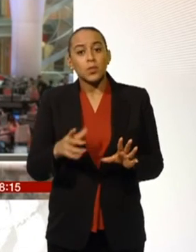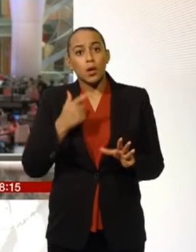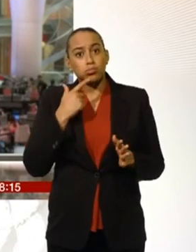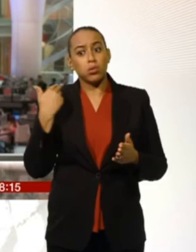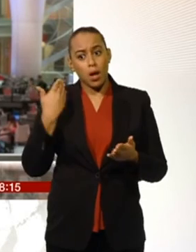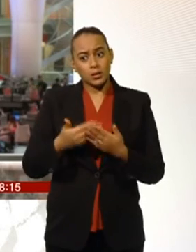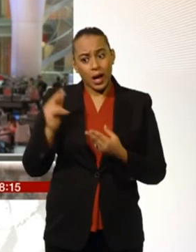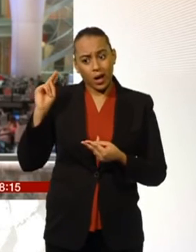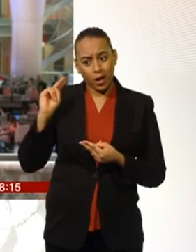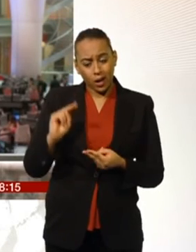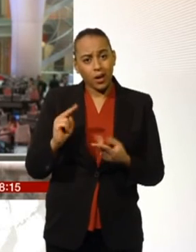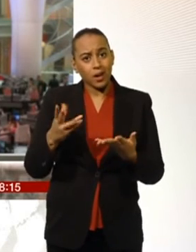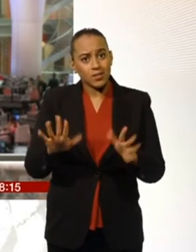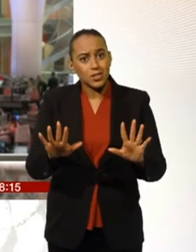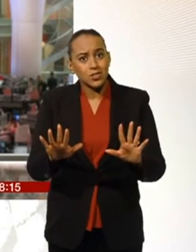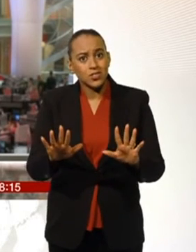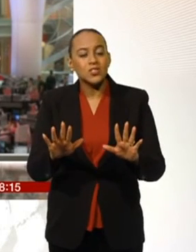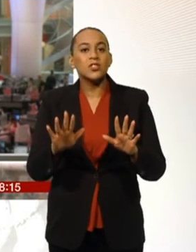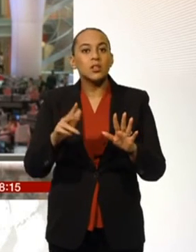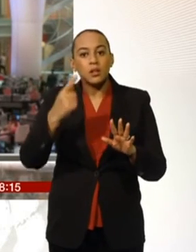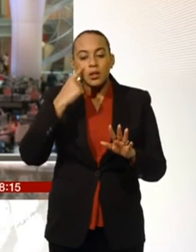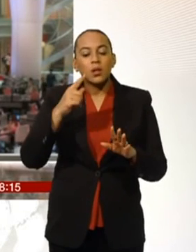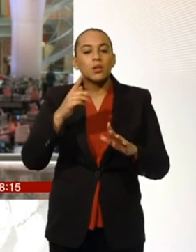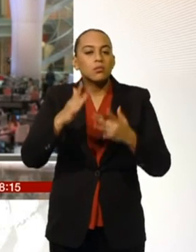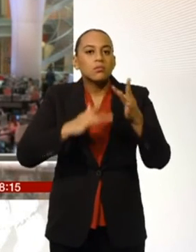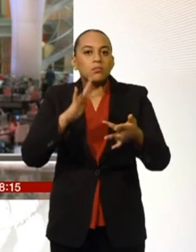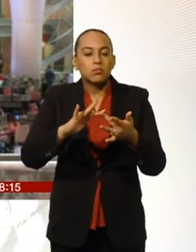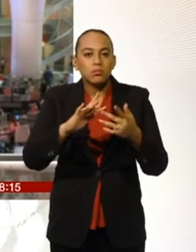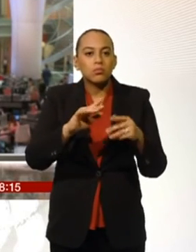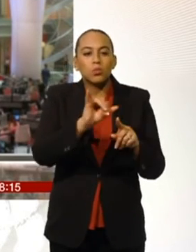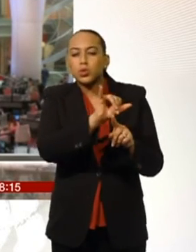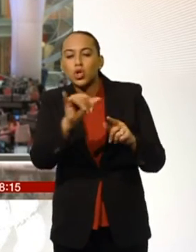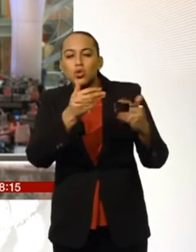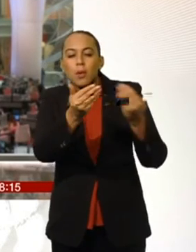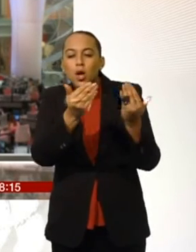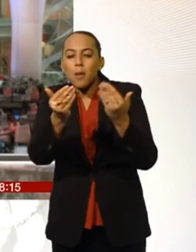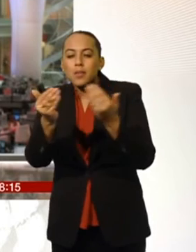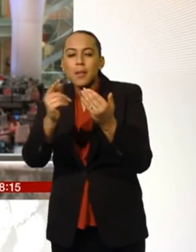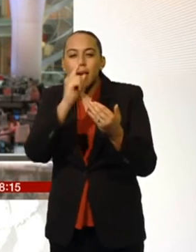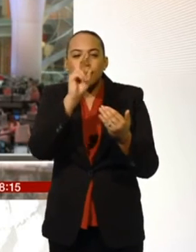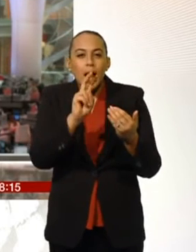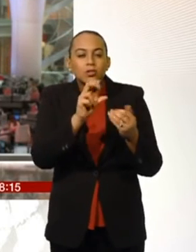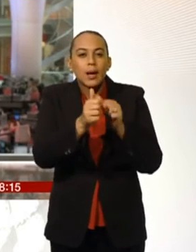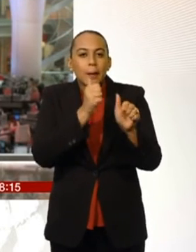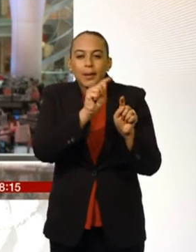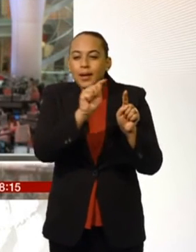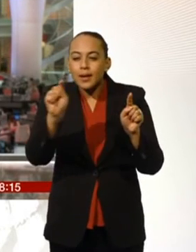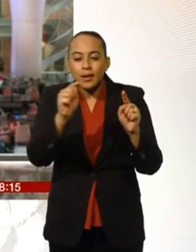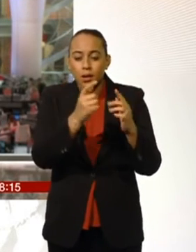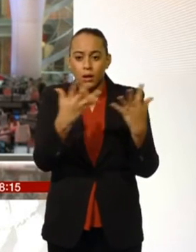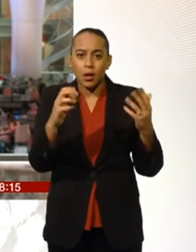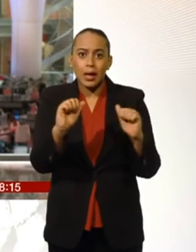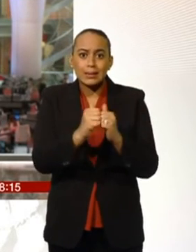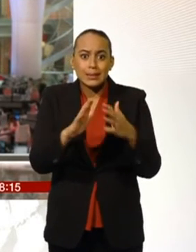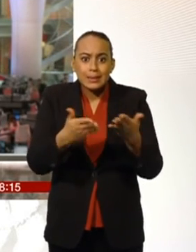down and if you look at if you go on to a switching site for example you will see a tremendous number of different companies who are offering great